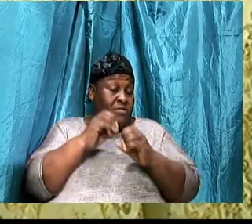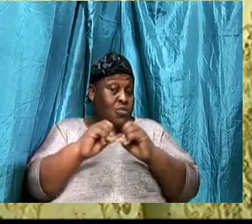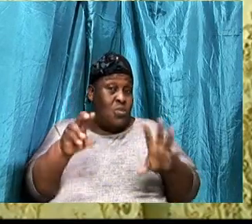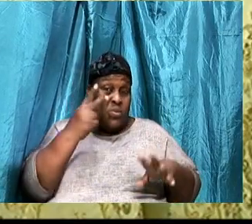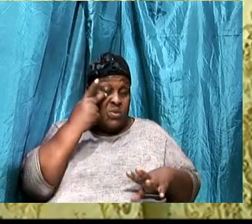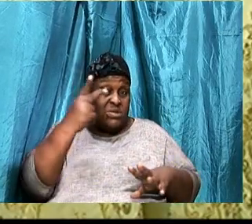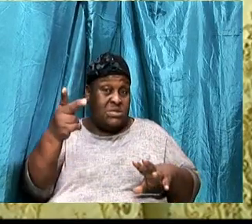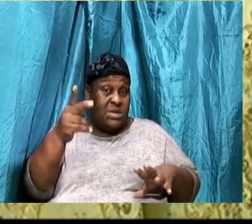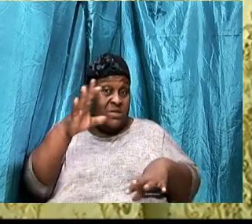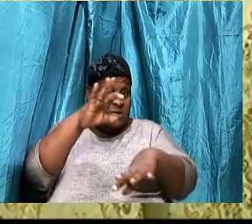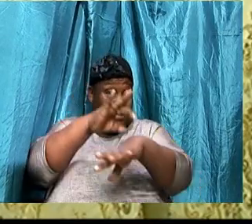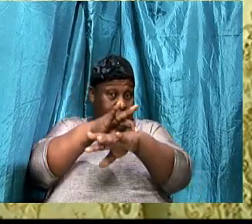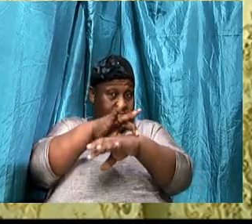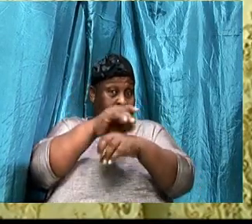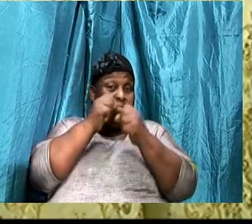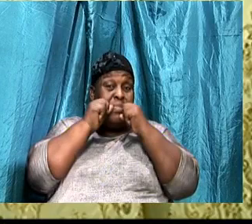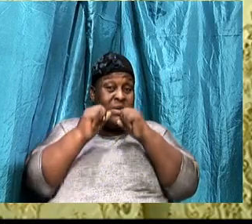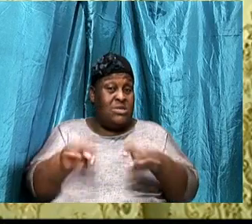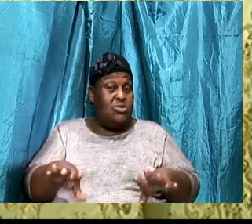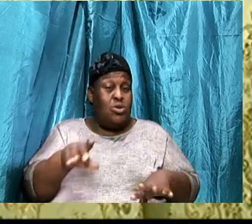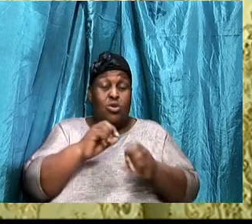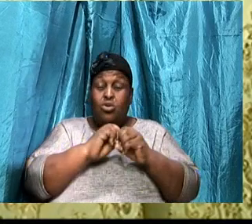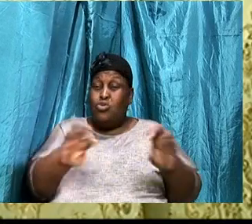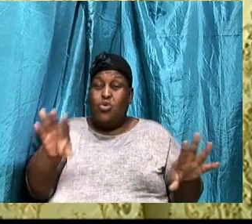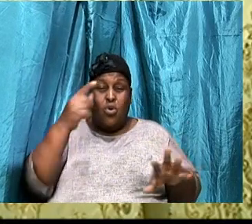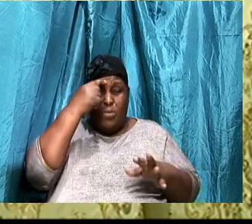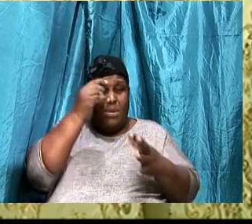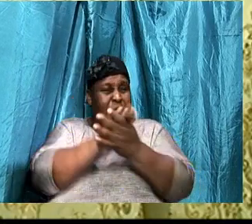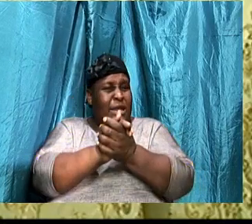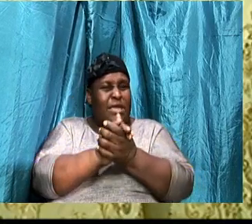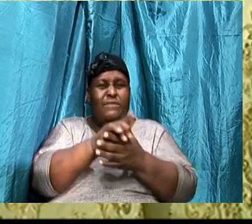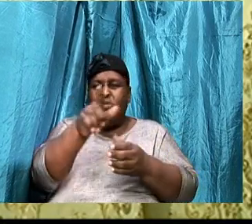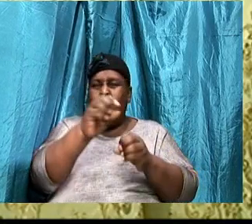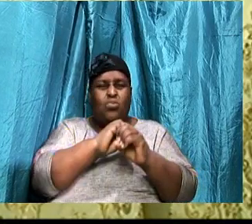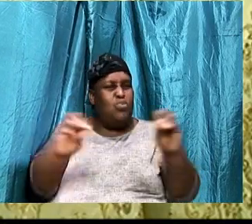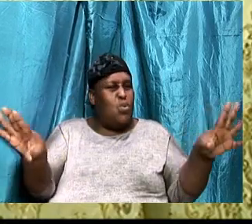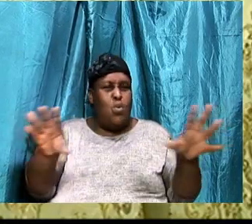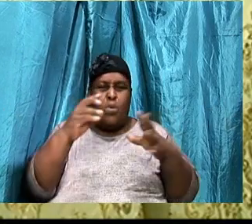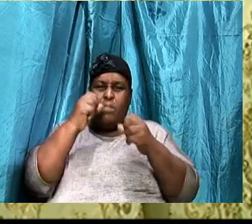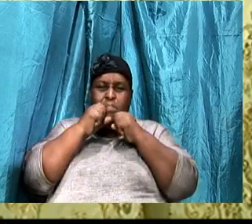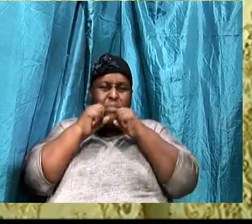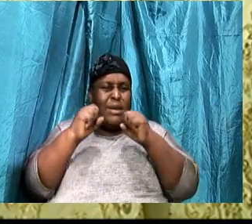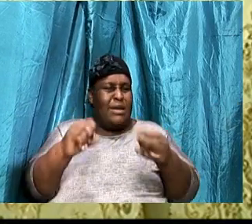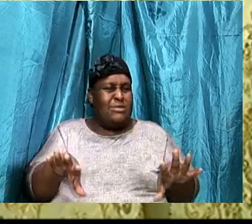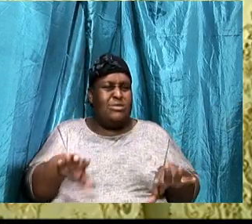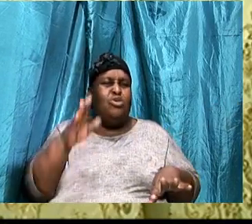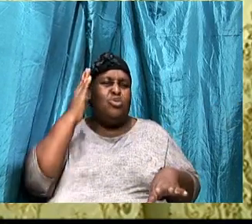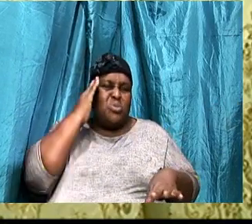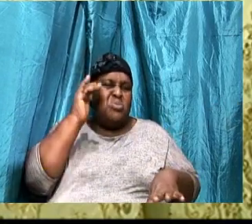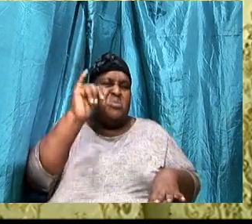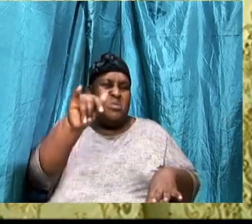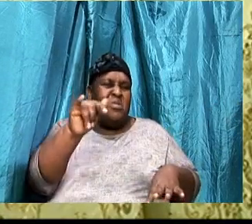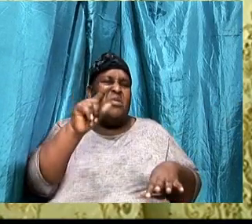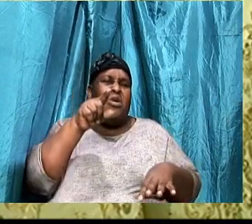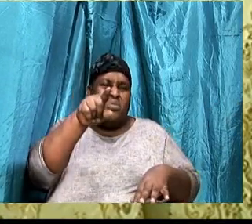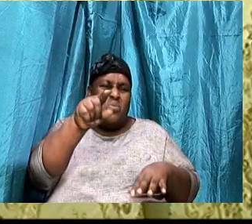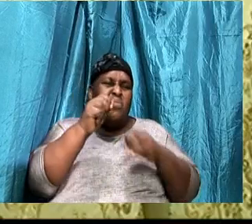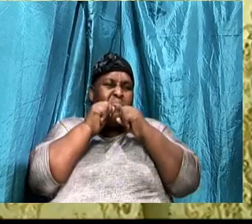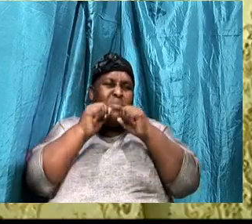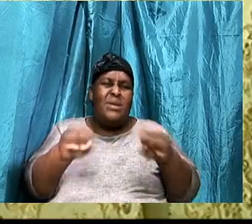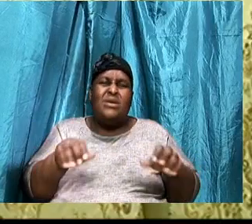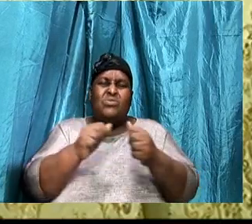Don't believe, That you are not blessed, Know that you are blessed, With all, Spiritual blessing,